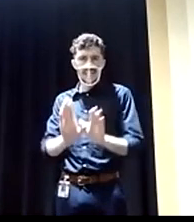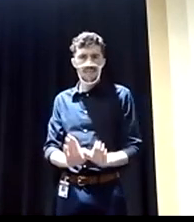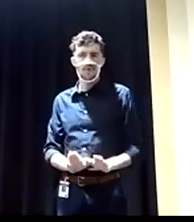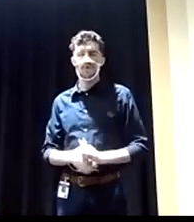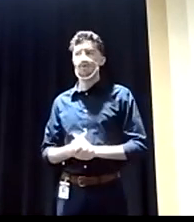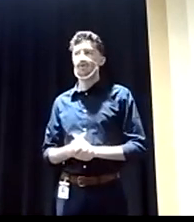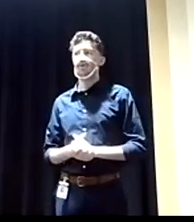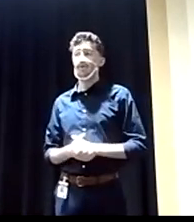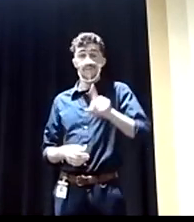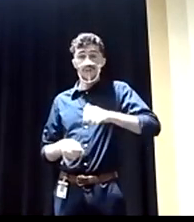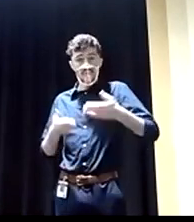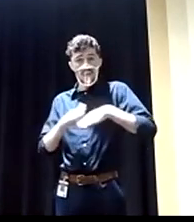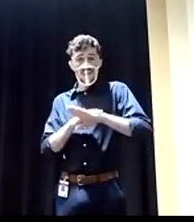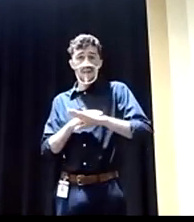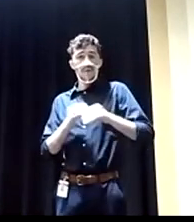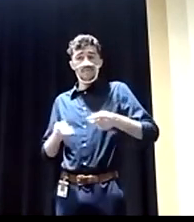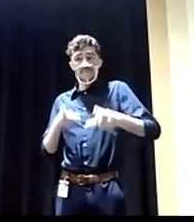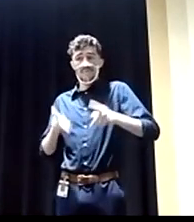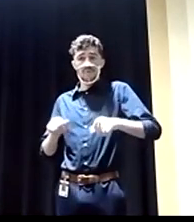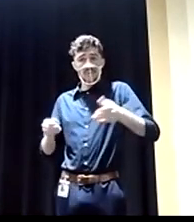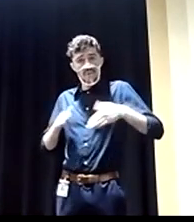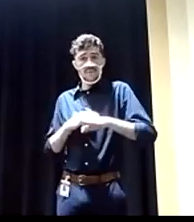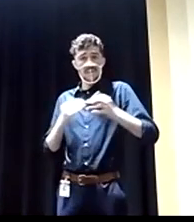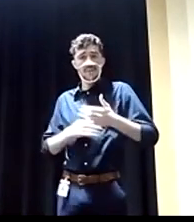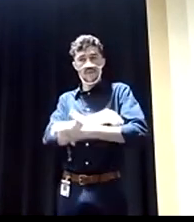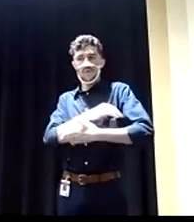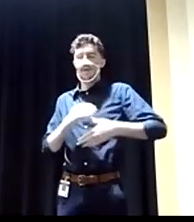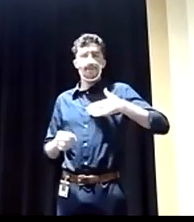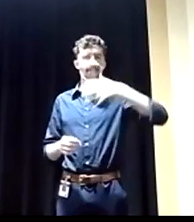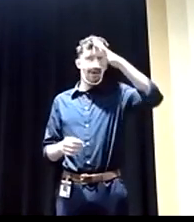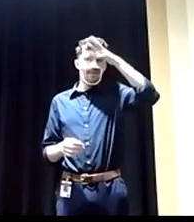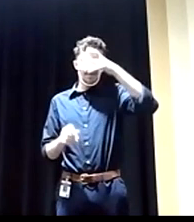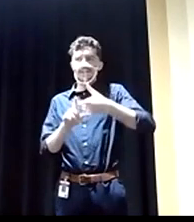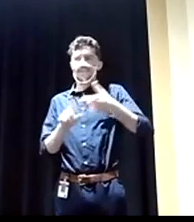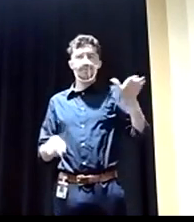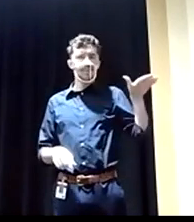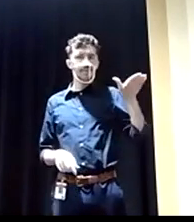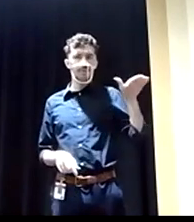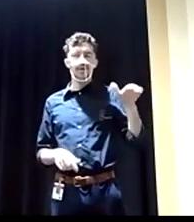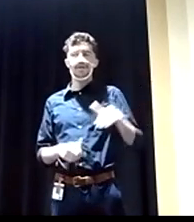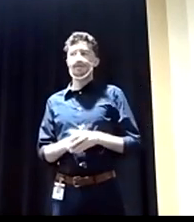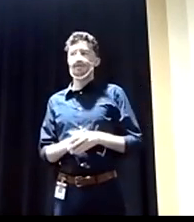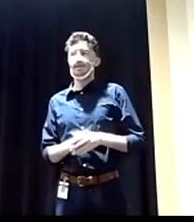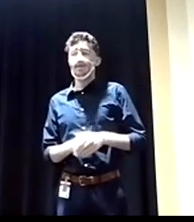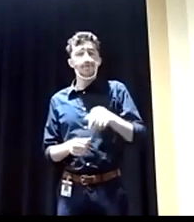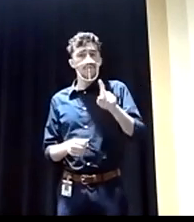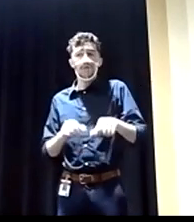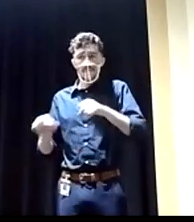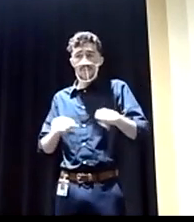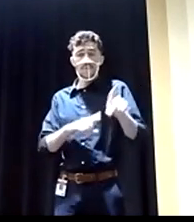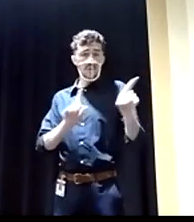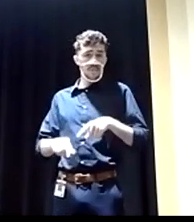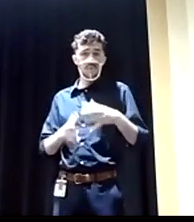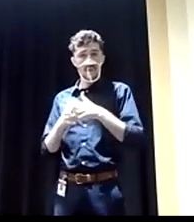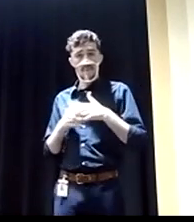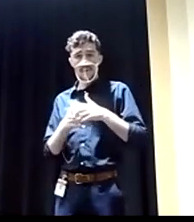people into this country. That's what America was built on. My dad came from Zimbabwe. You should be allowed to come to America,